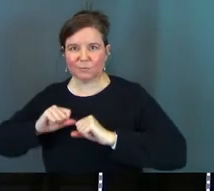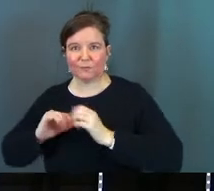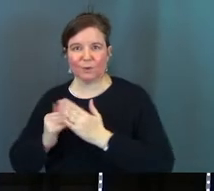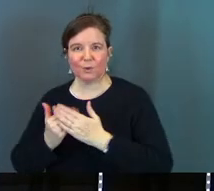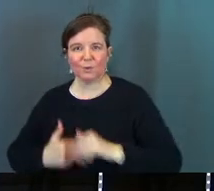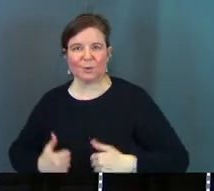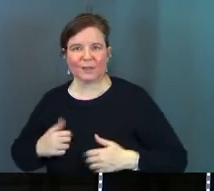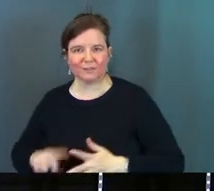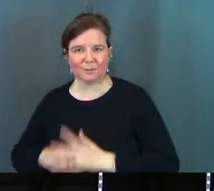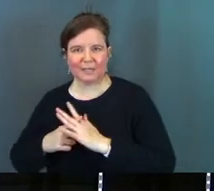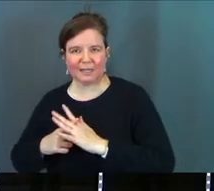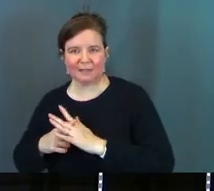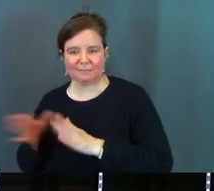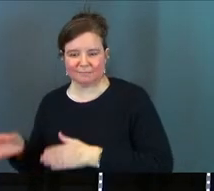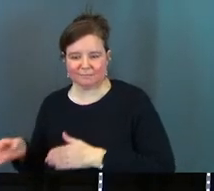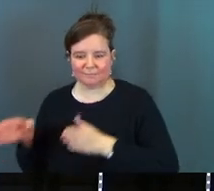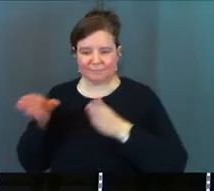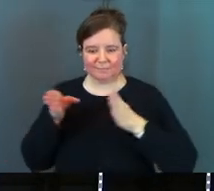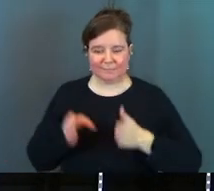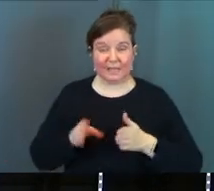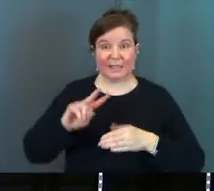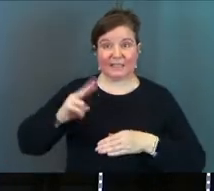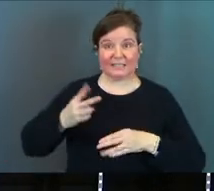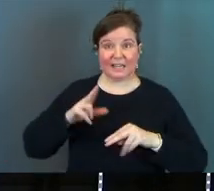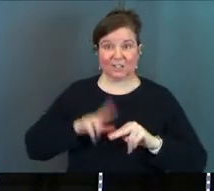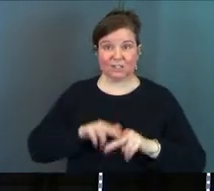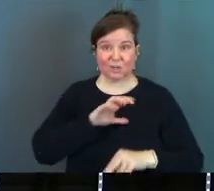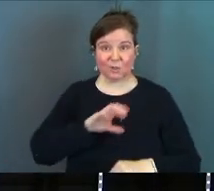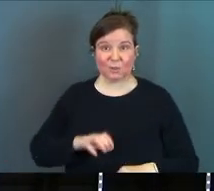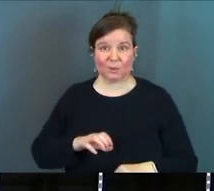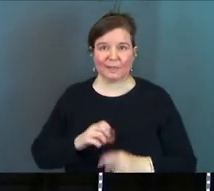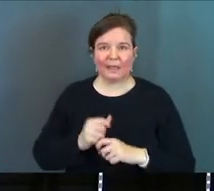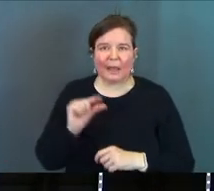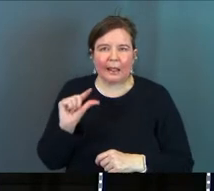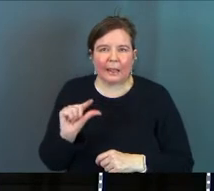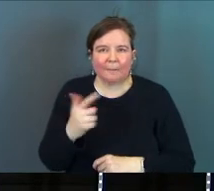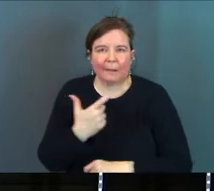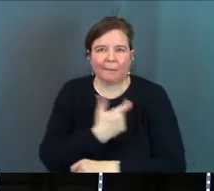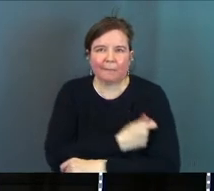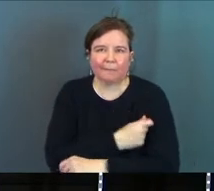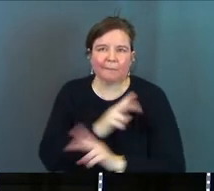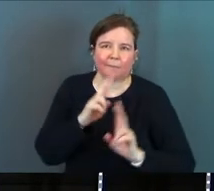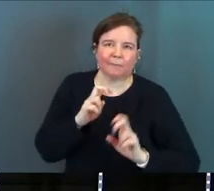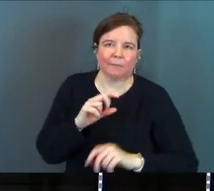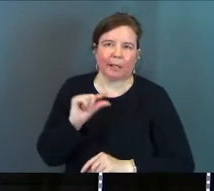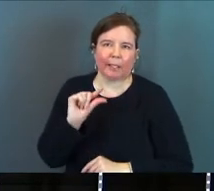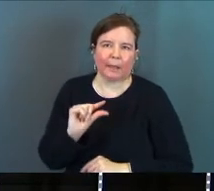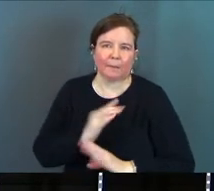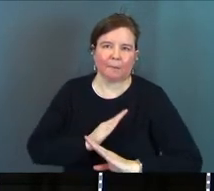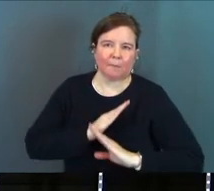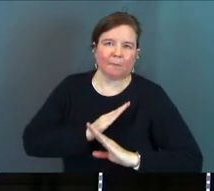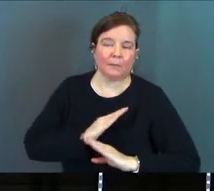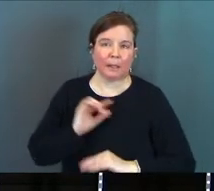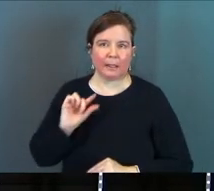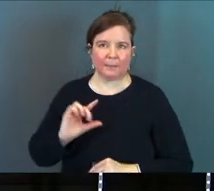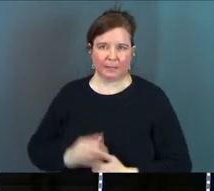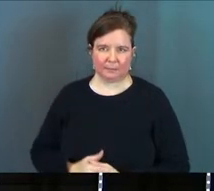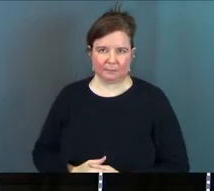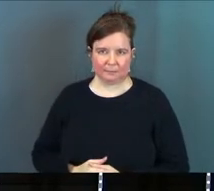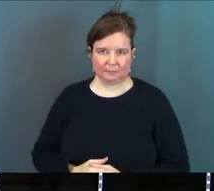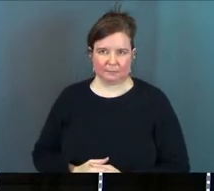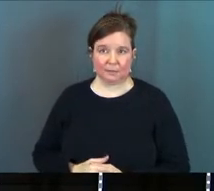begin second chair Christians they just get a little bit they get a little bit